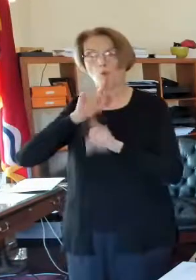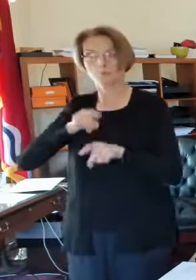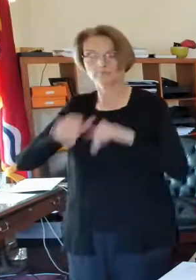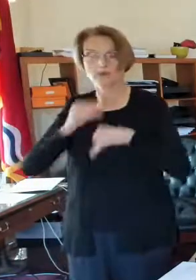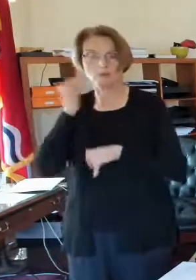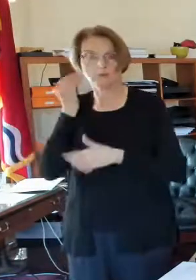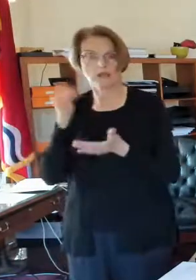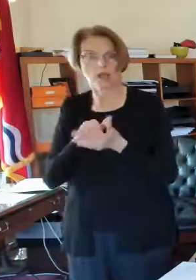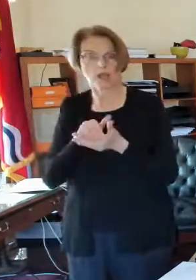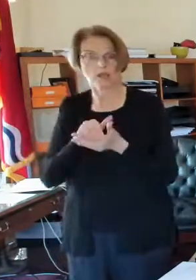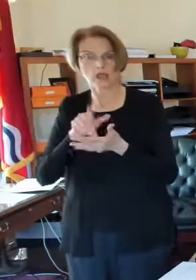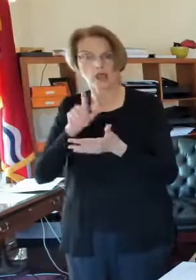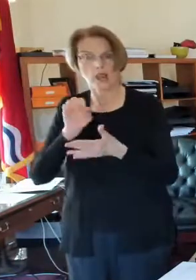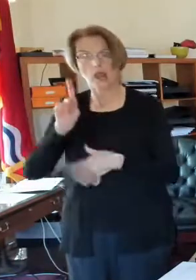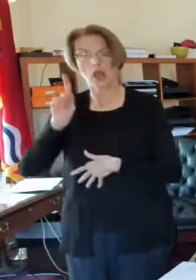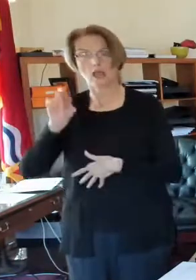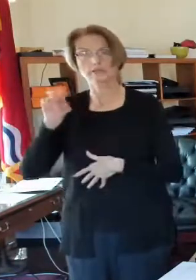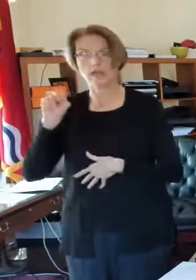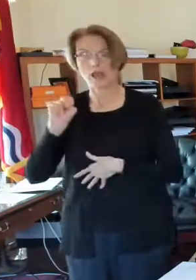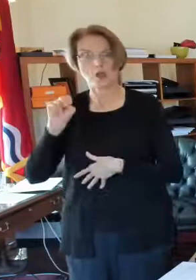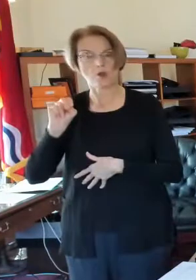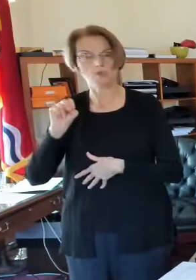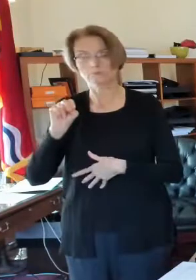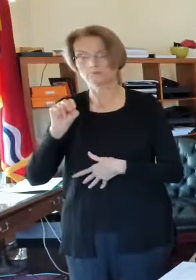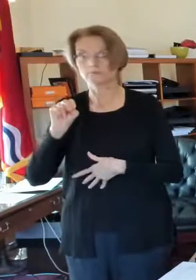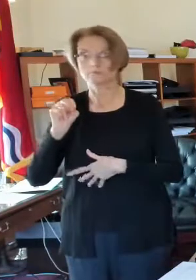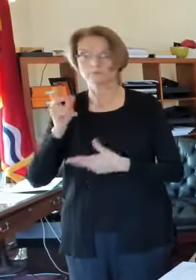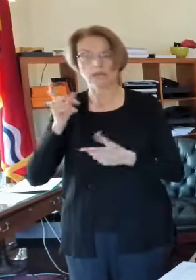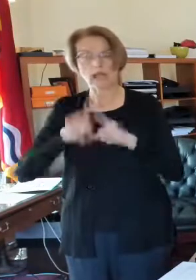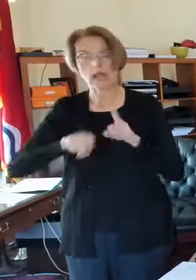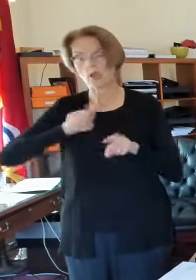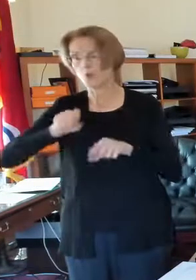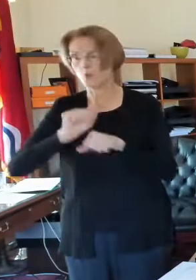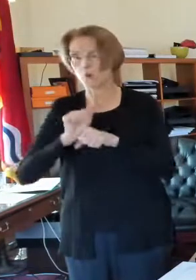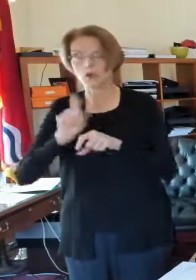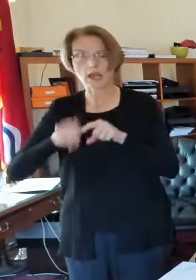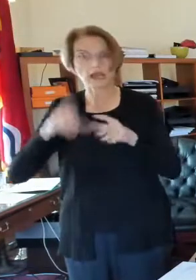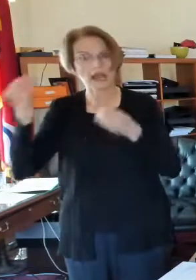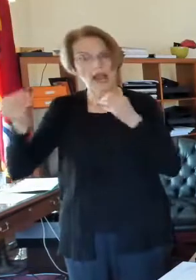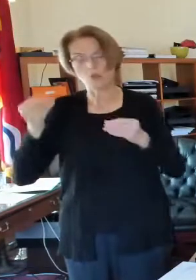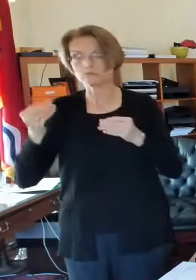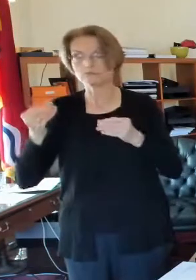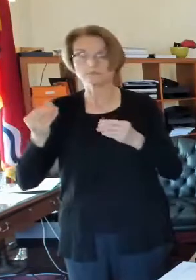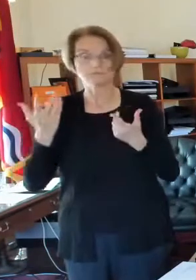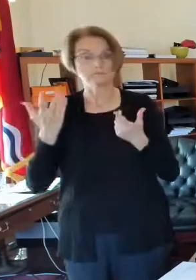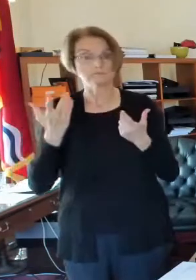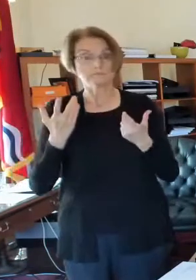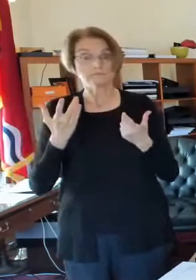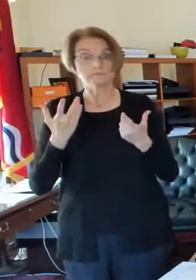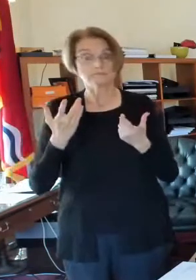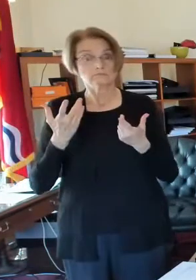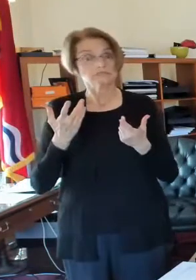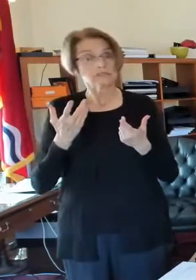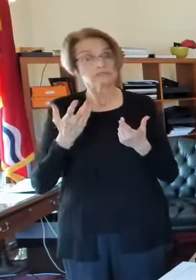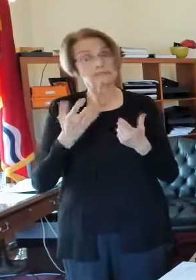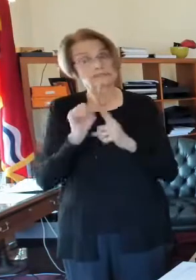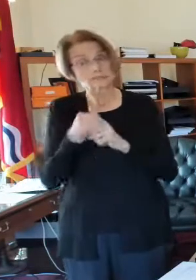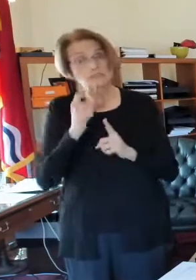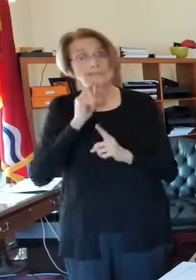in another stay-at-home order, call it whatever you want. So, that is the seriousness of this.